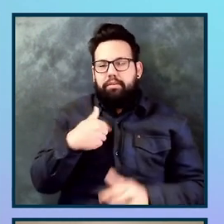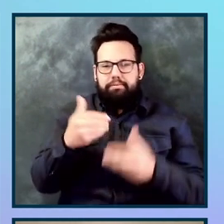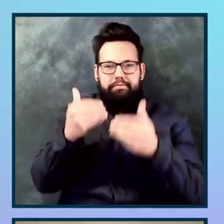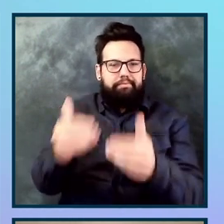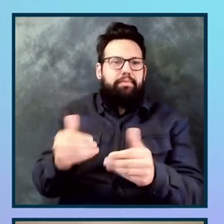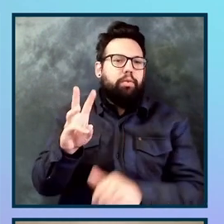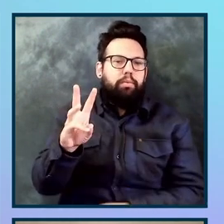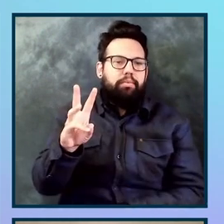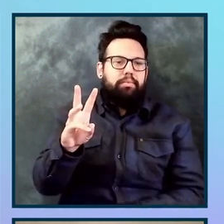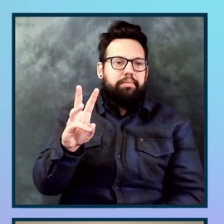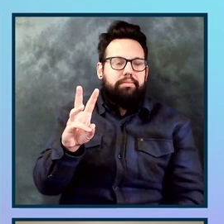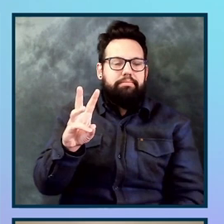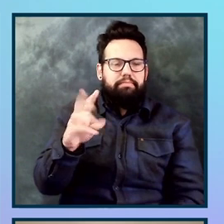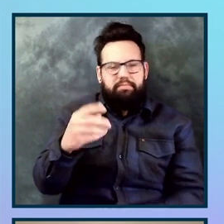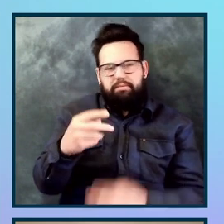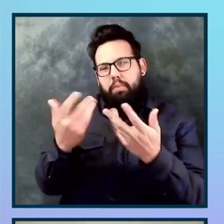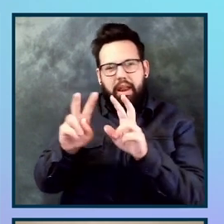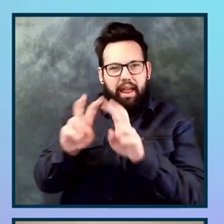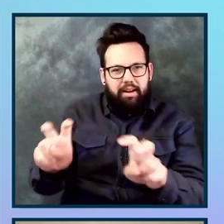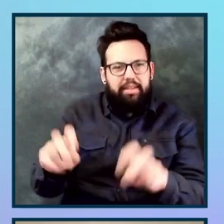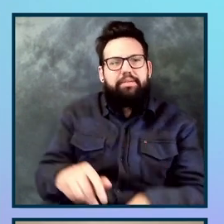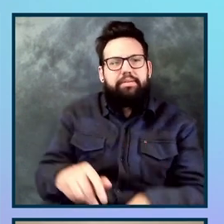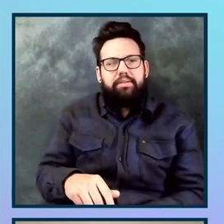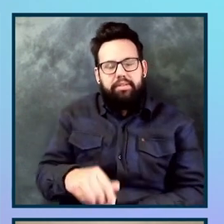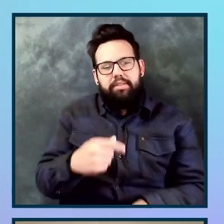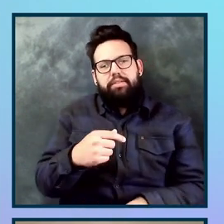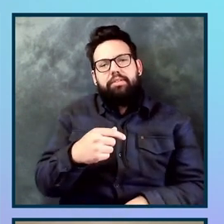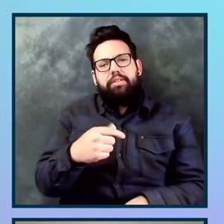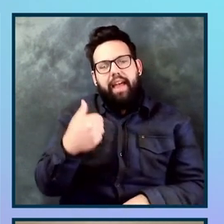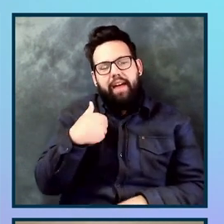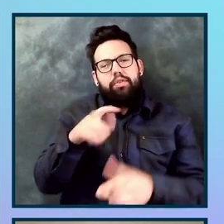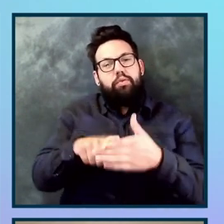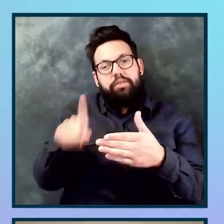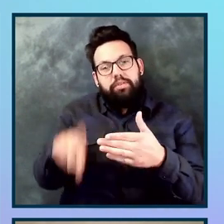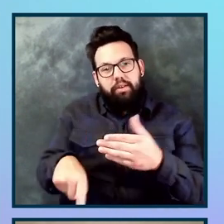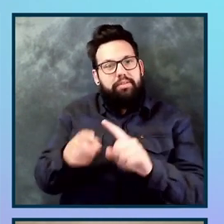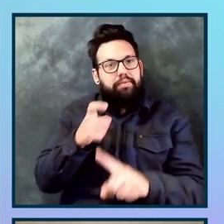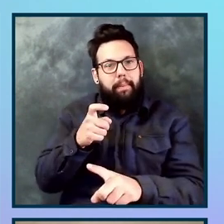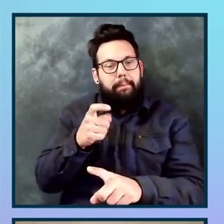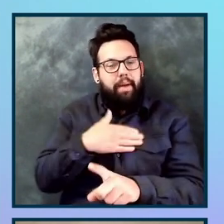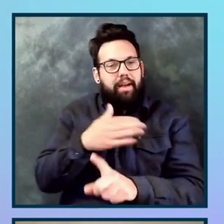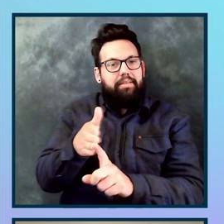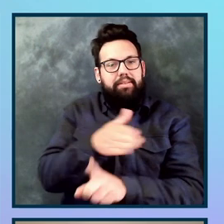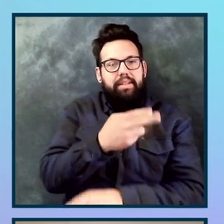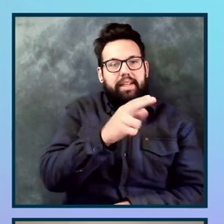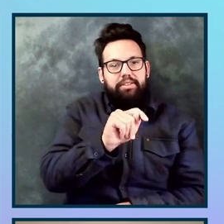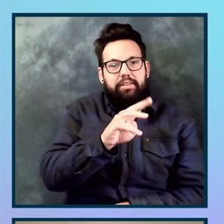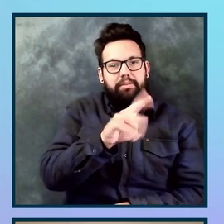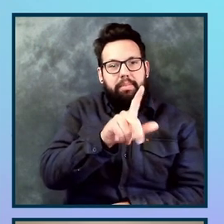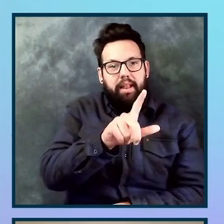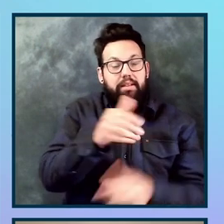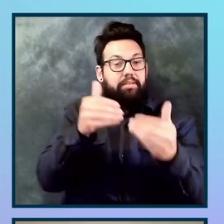And so what I do is I gather some results, uh, on the HTML page that we're looking at in the browser where I was running the Axe extension and I ran